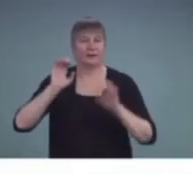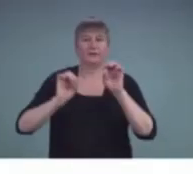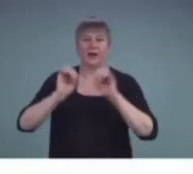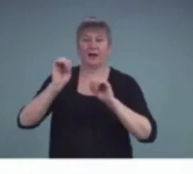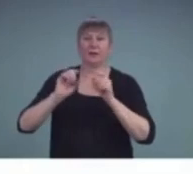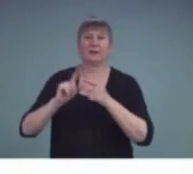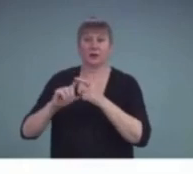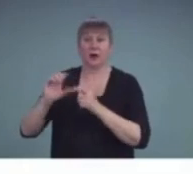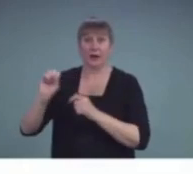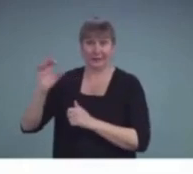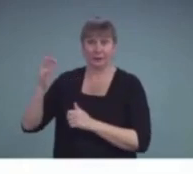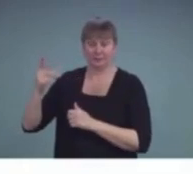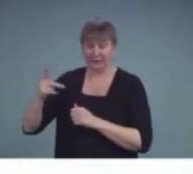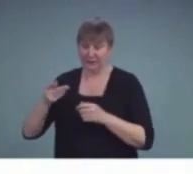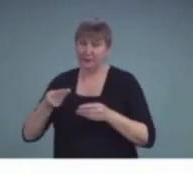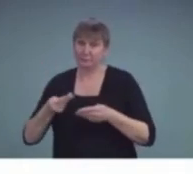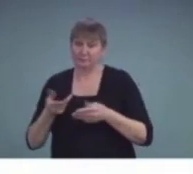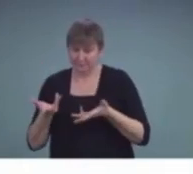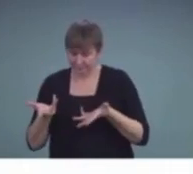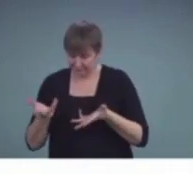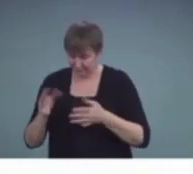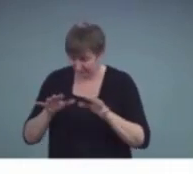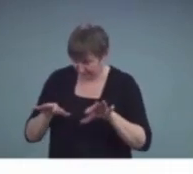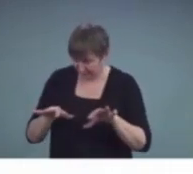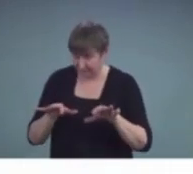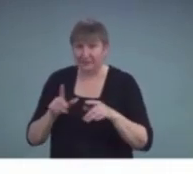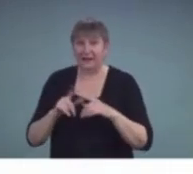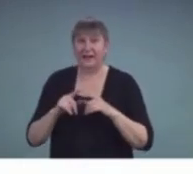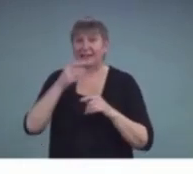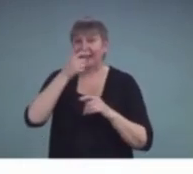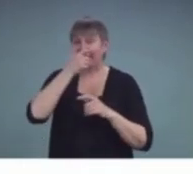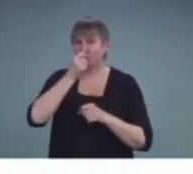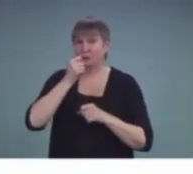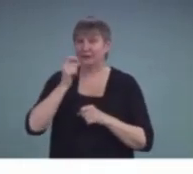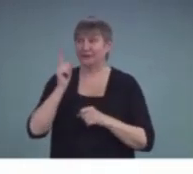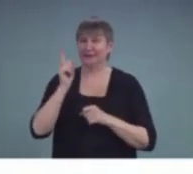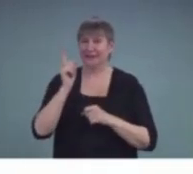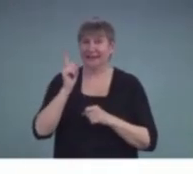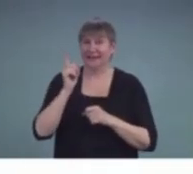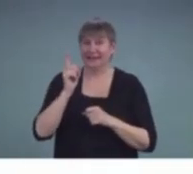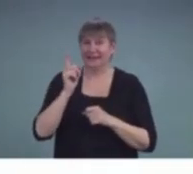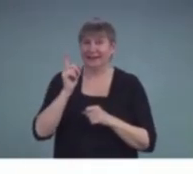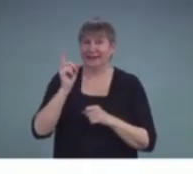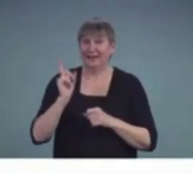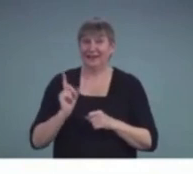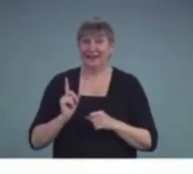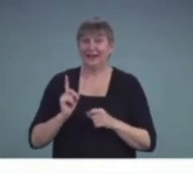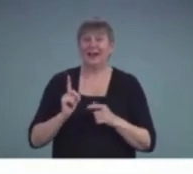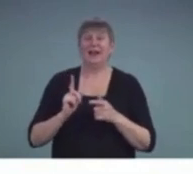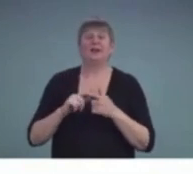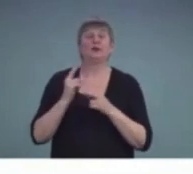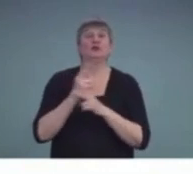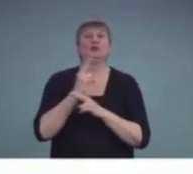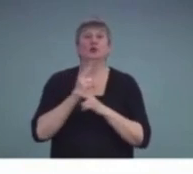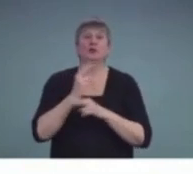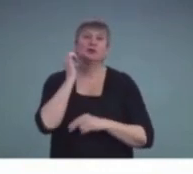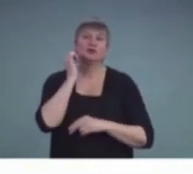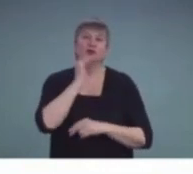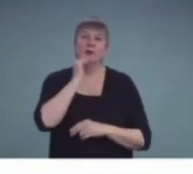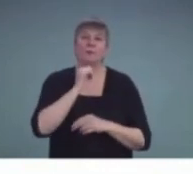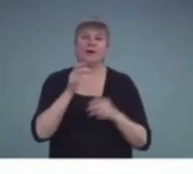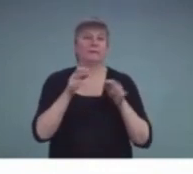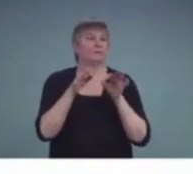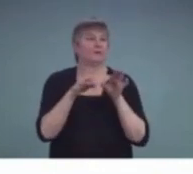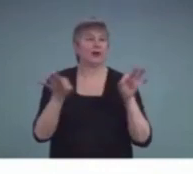And what's interesting to note here is the difference in his scores when we use common phrases, which are simple